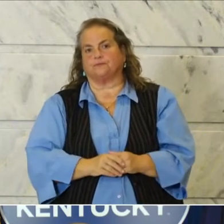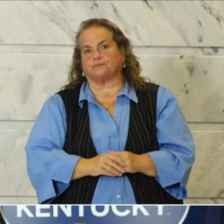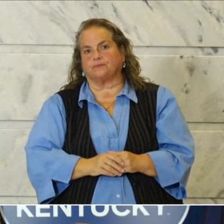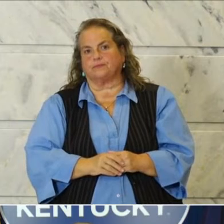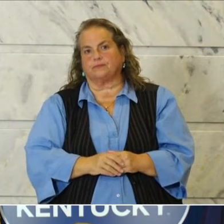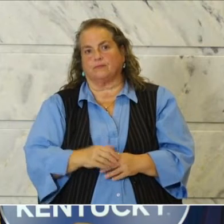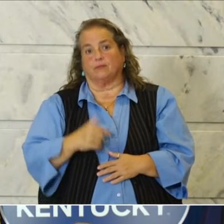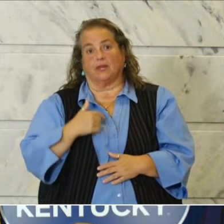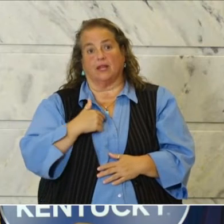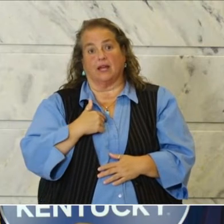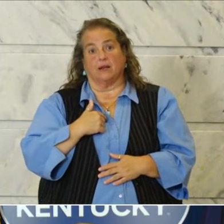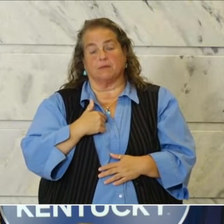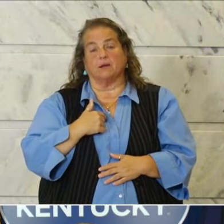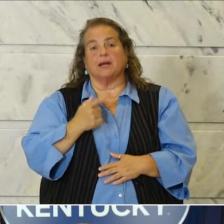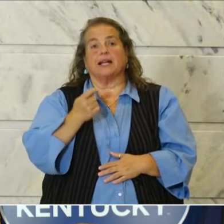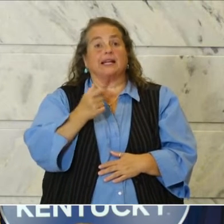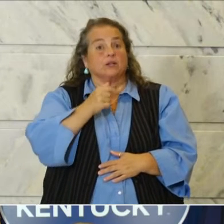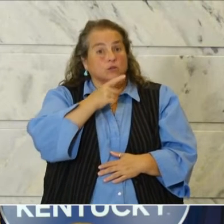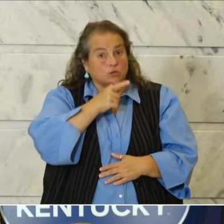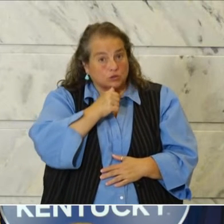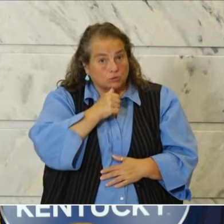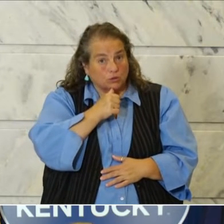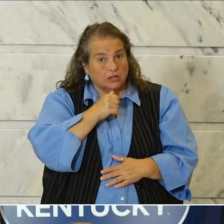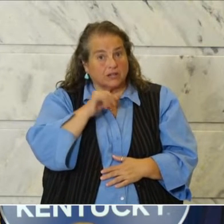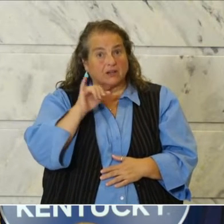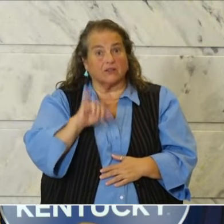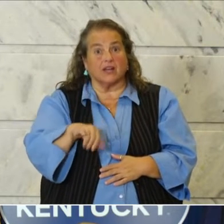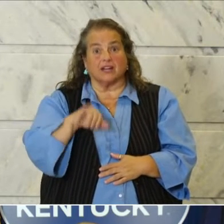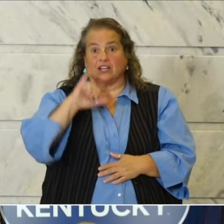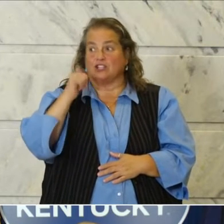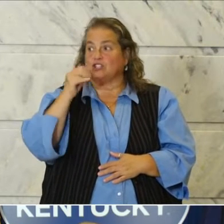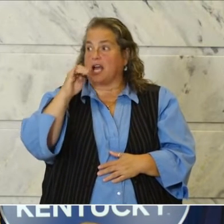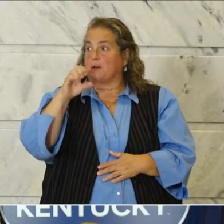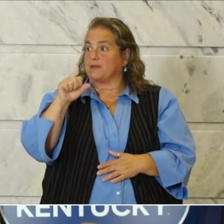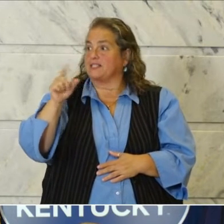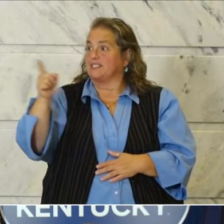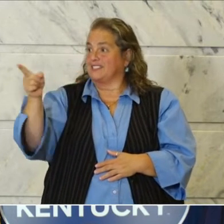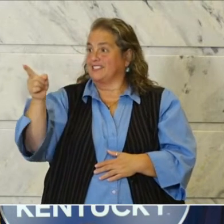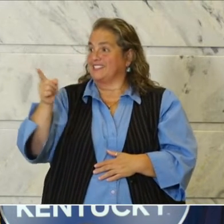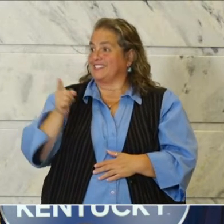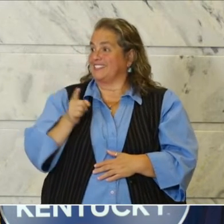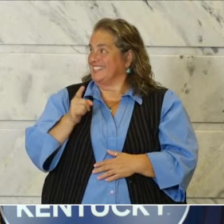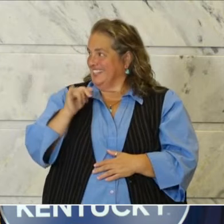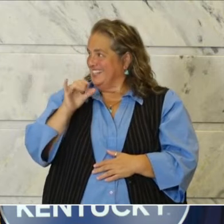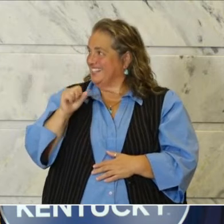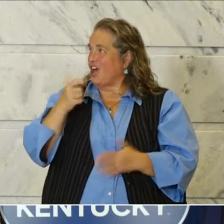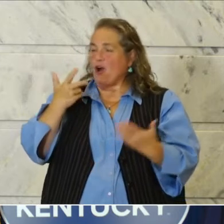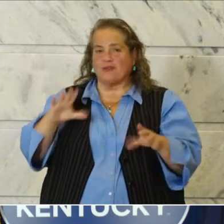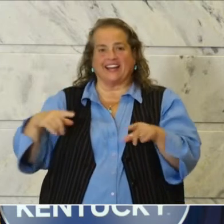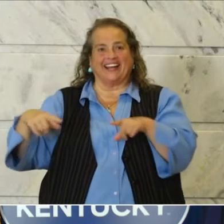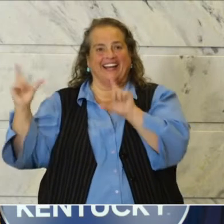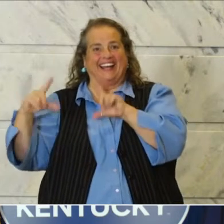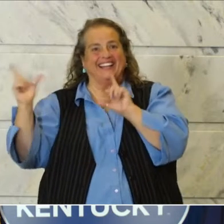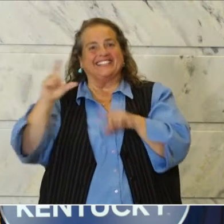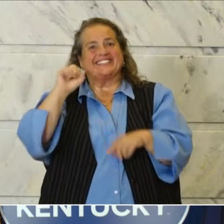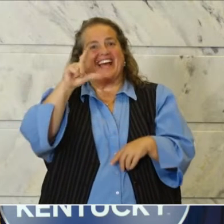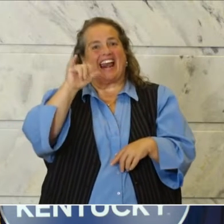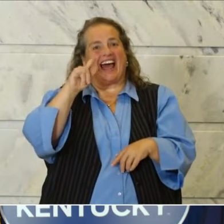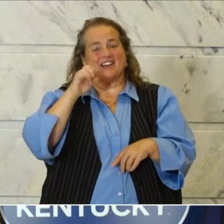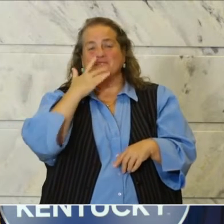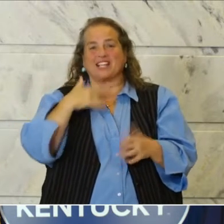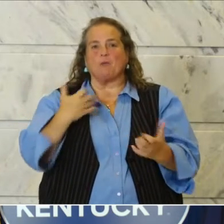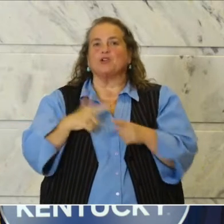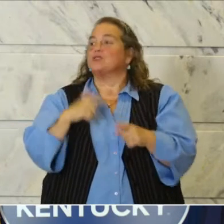And I'm a little disappointed that James is on the ball with the slides because I've always wanted to say,